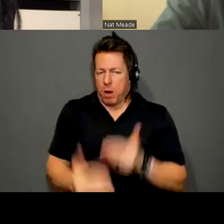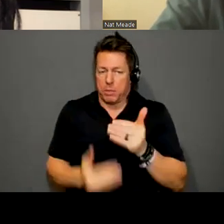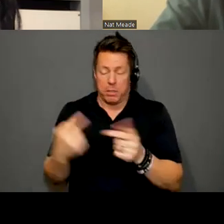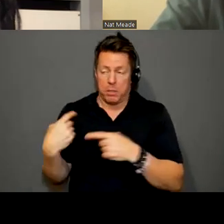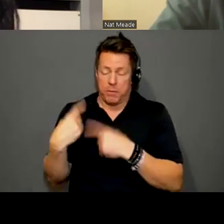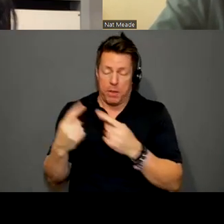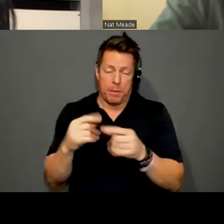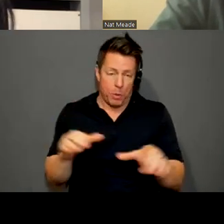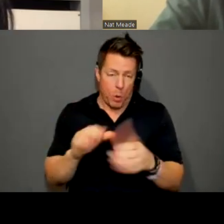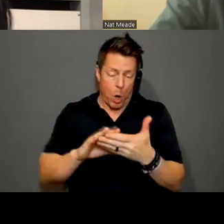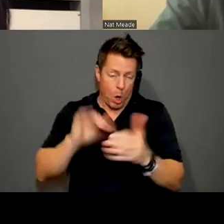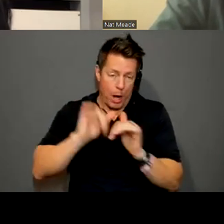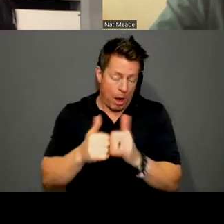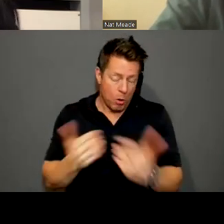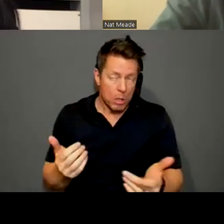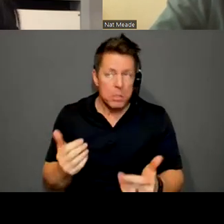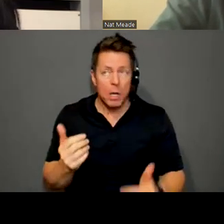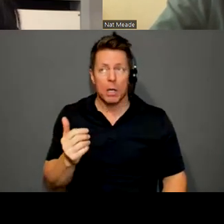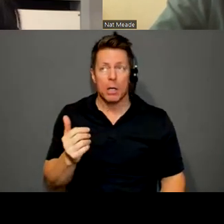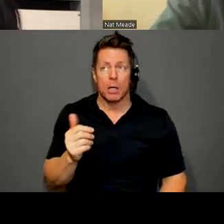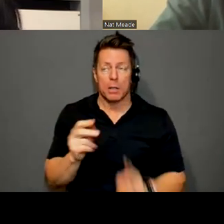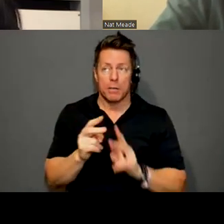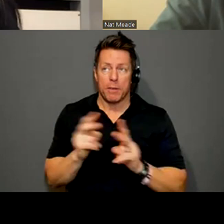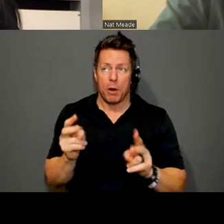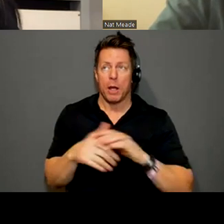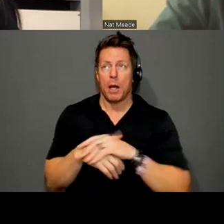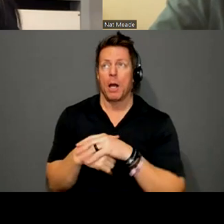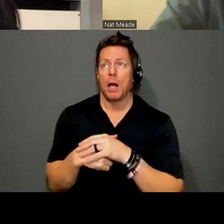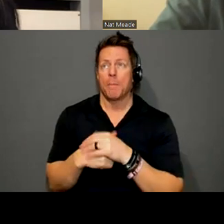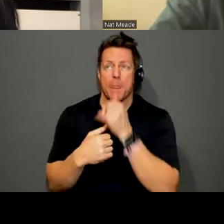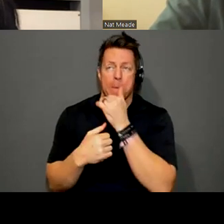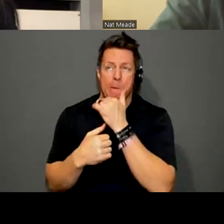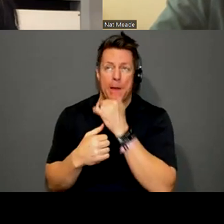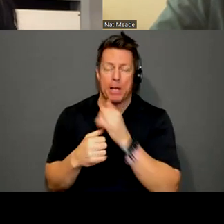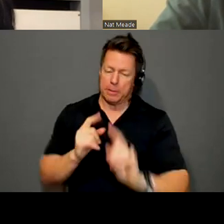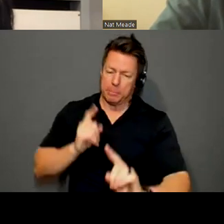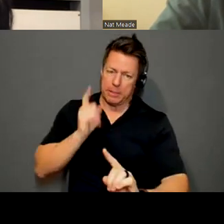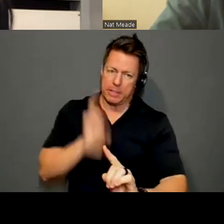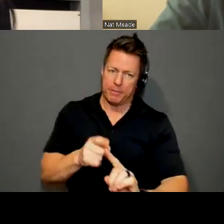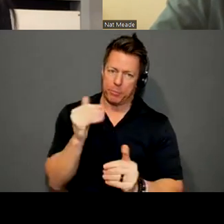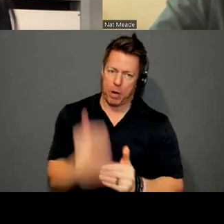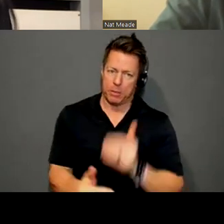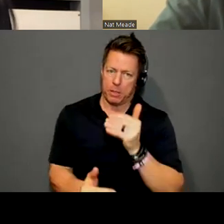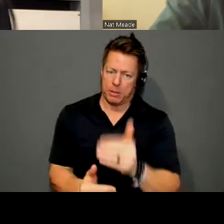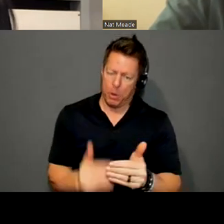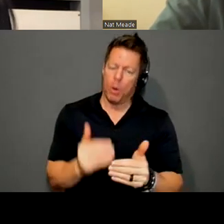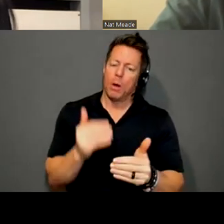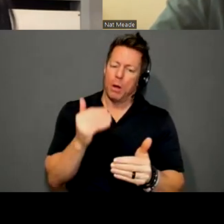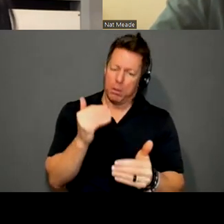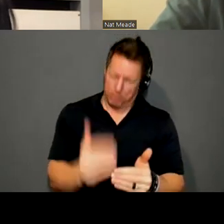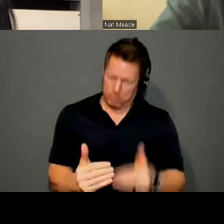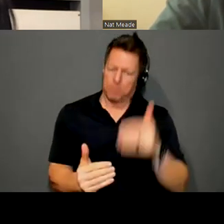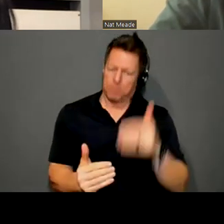it, or I've learned how to do it. Um, it's very, uh, it's very much a prescribed process. There's an order of how you have to put things